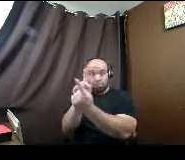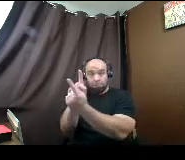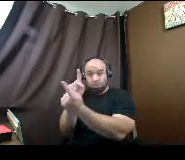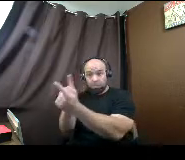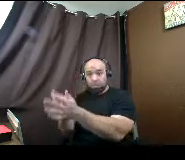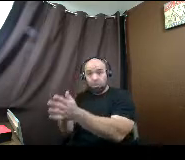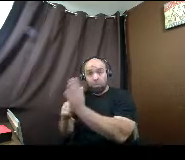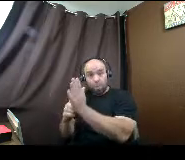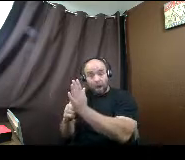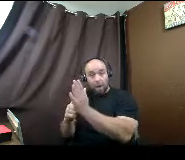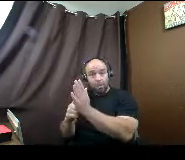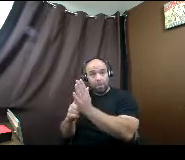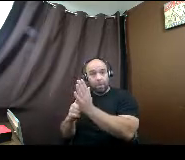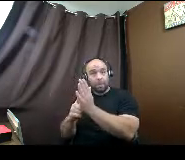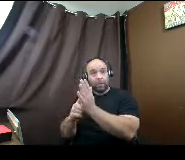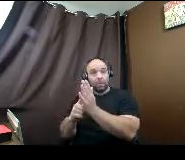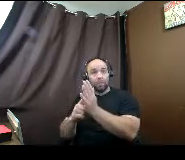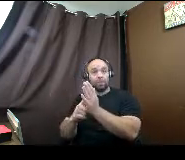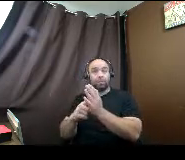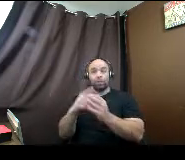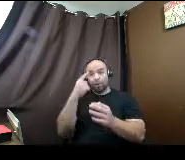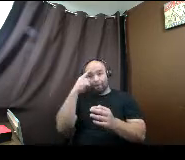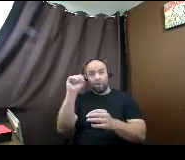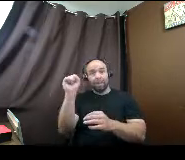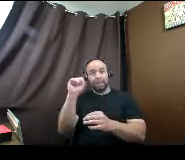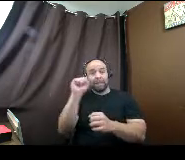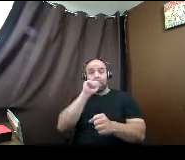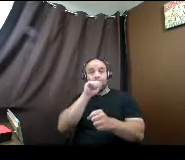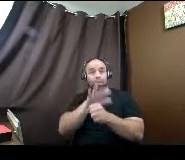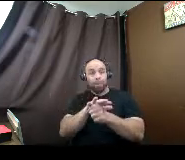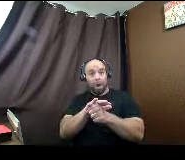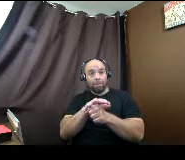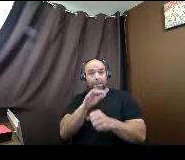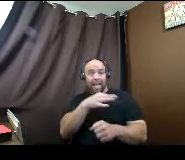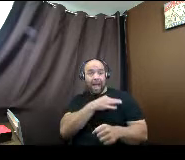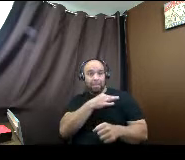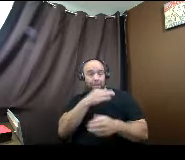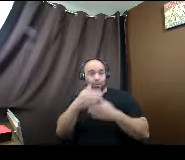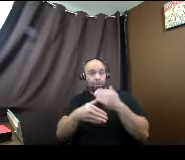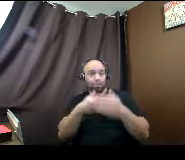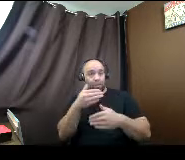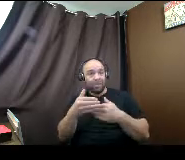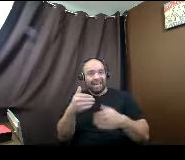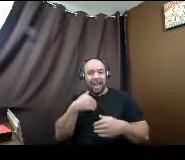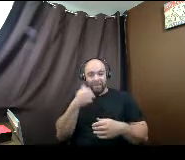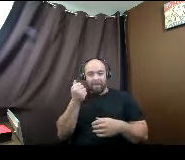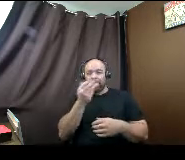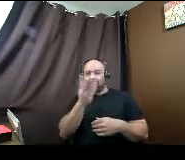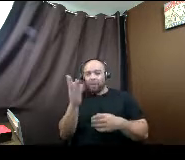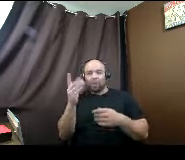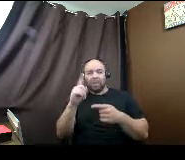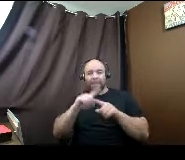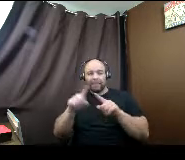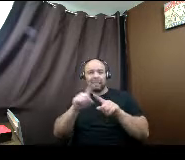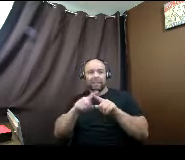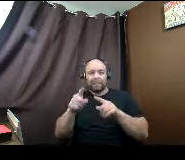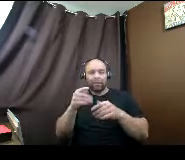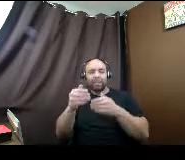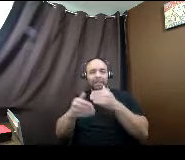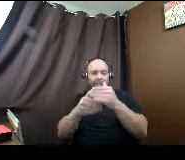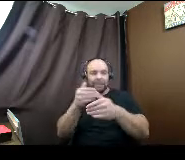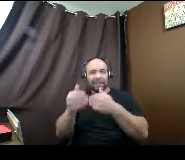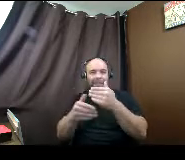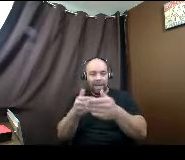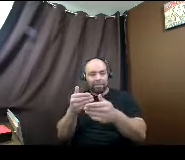has as part of their application process. They have several steps you need to complete to access your Seattle Promise